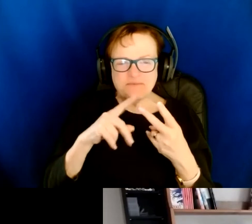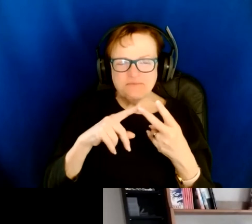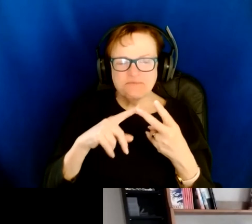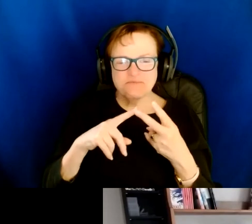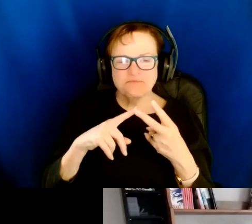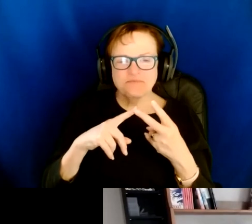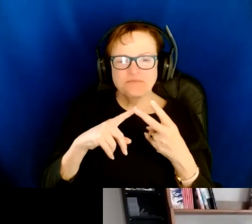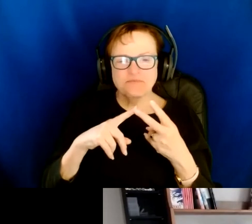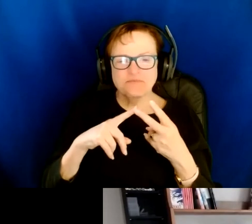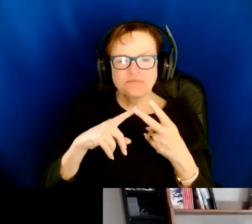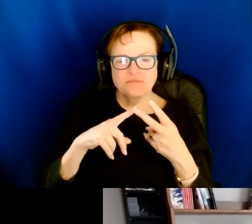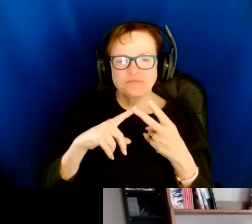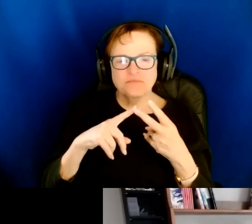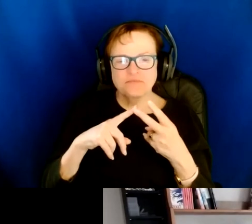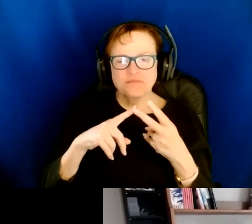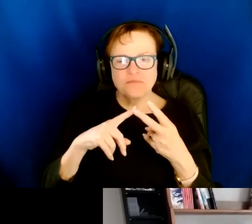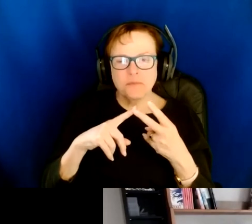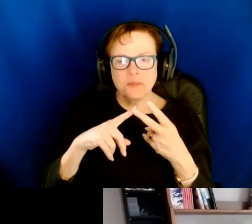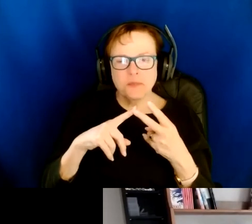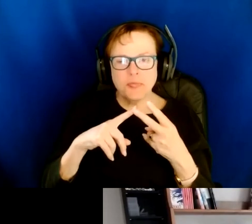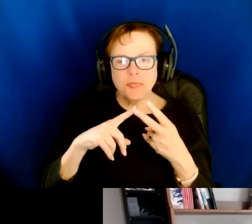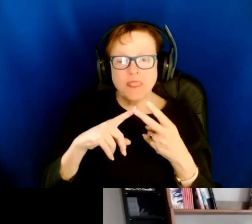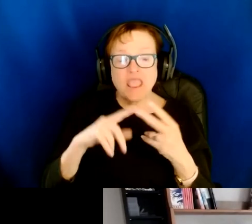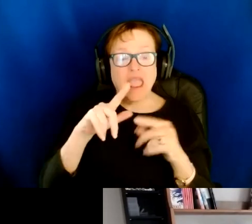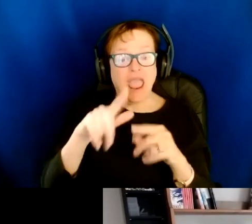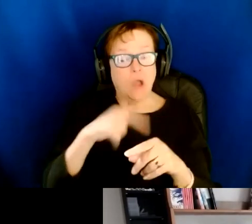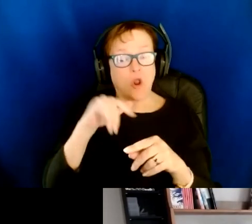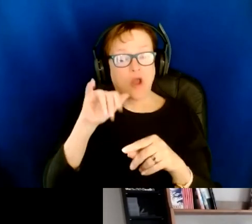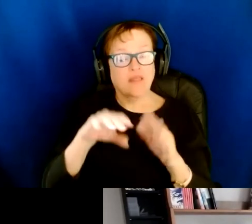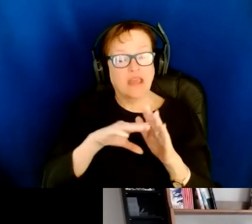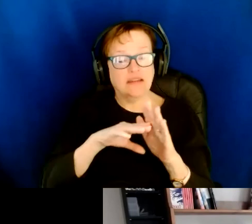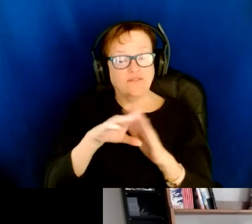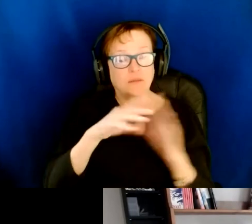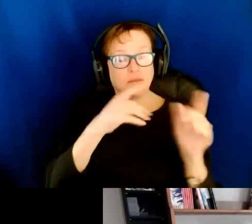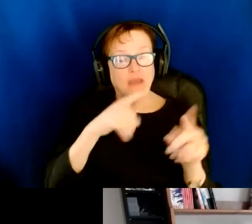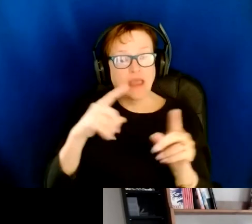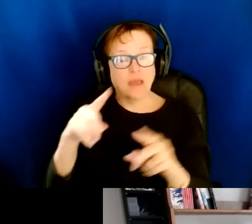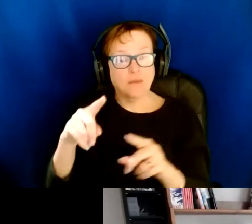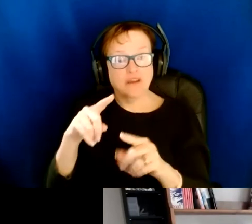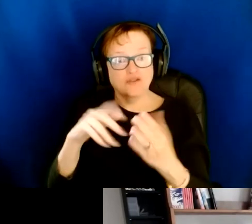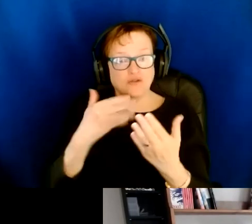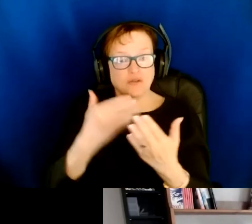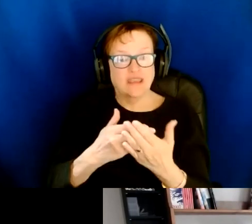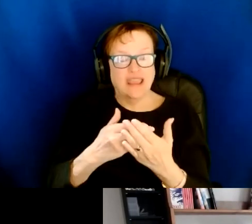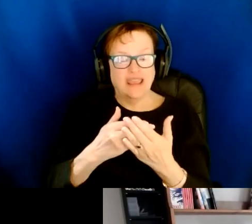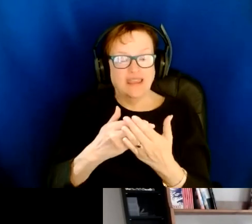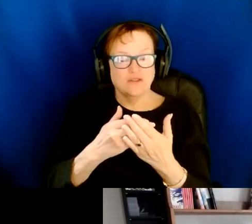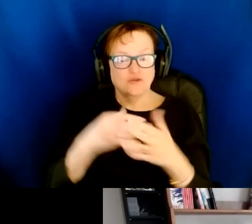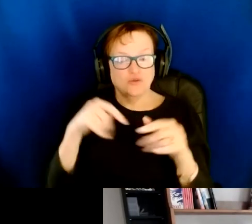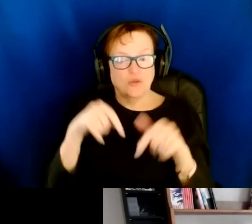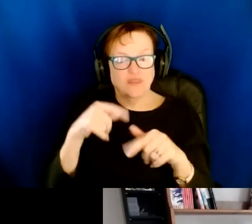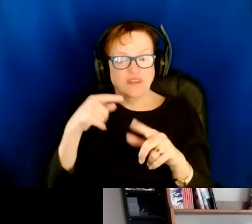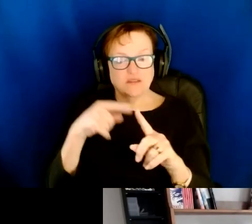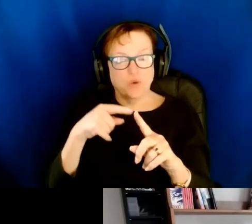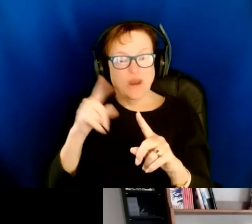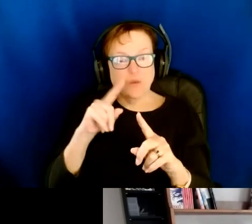So how long has the development been going on to get to this point? And also then where do you predict this